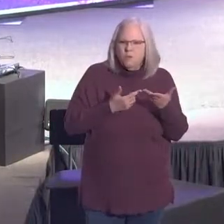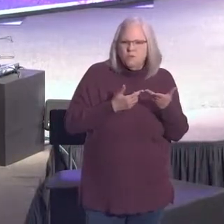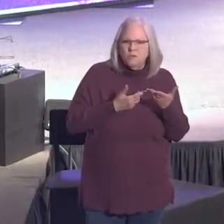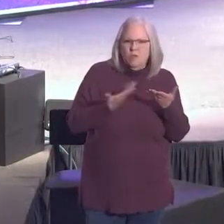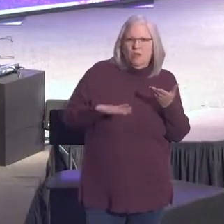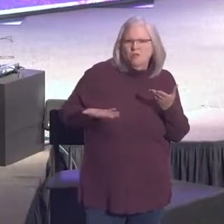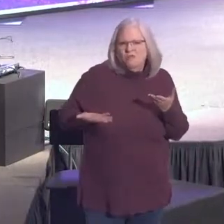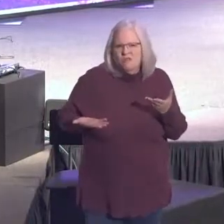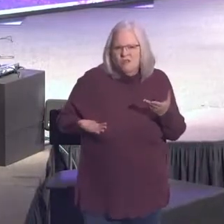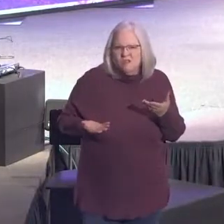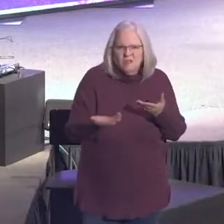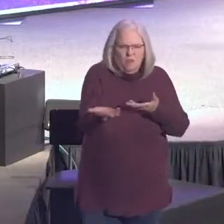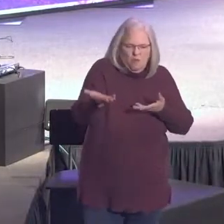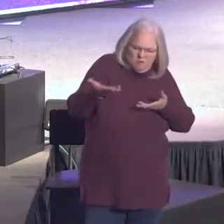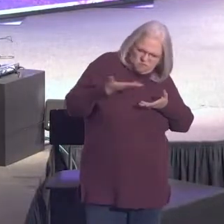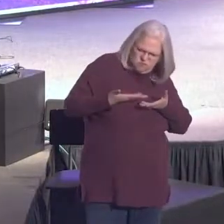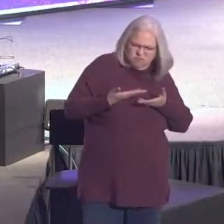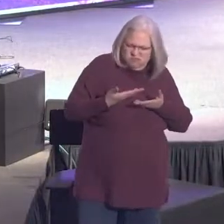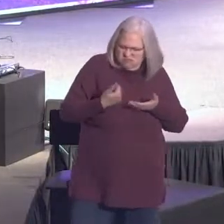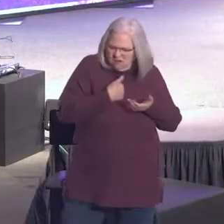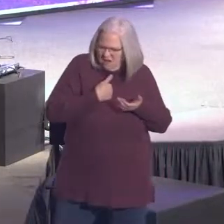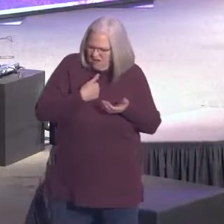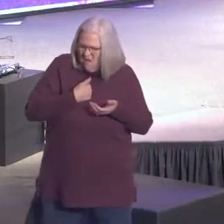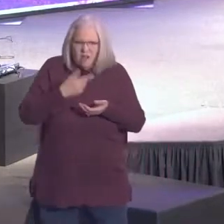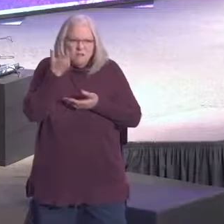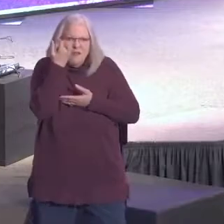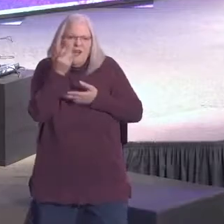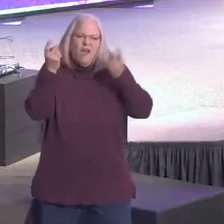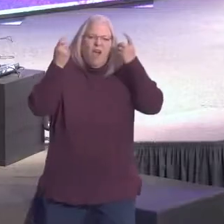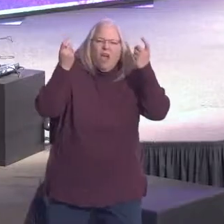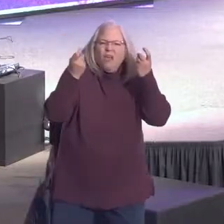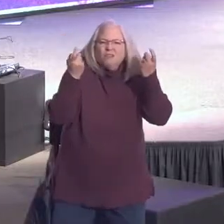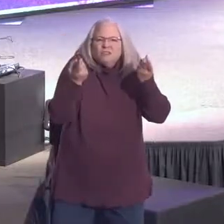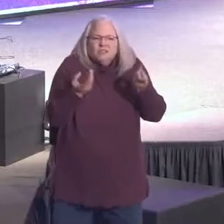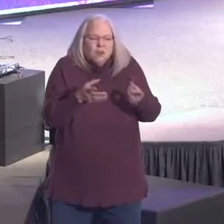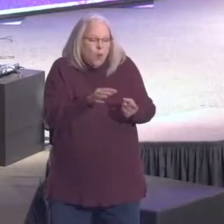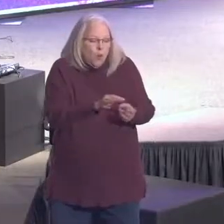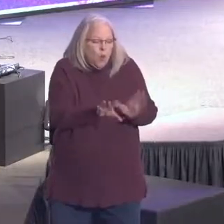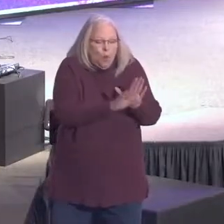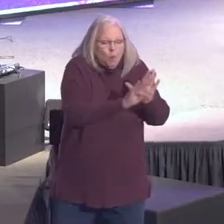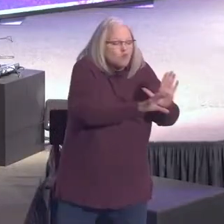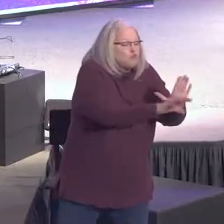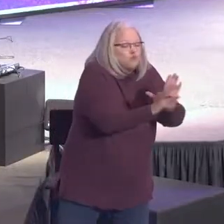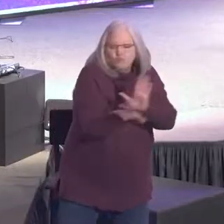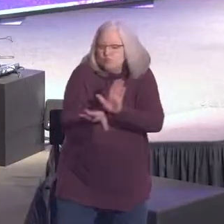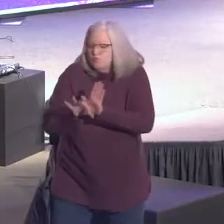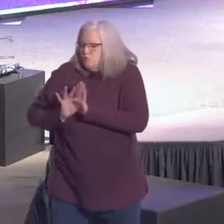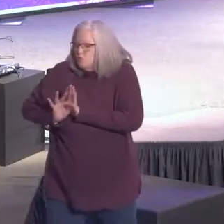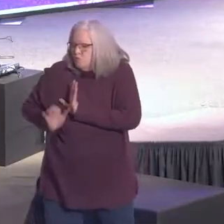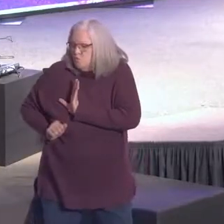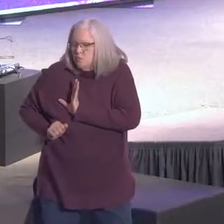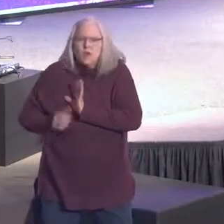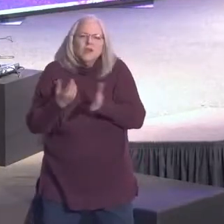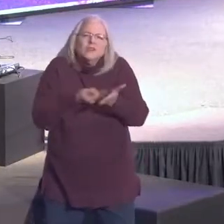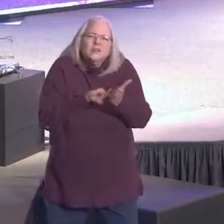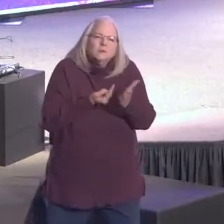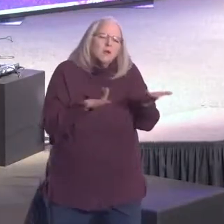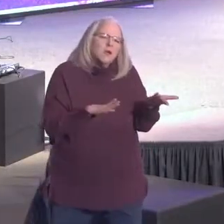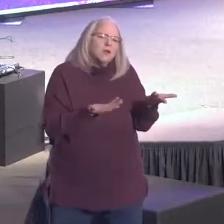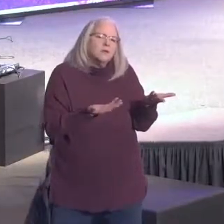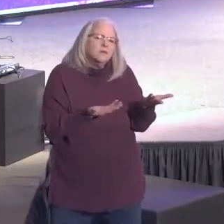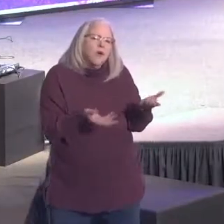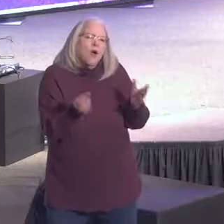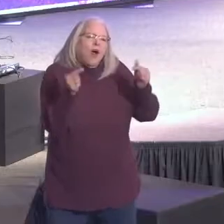Things that we bring on ourself because of sin, because of choices that we make. Sometimes